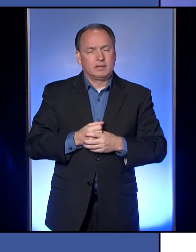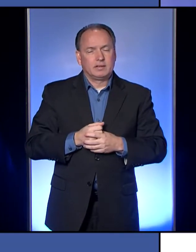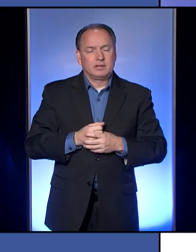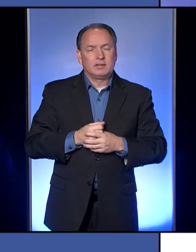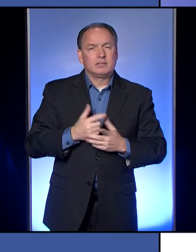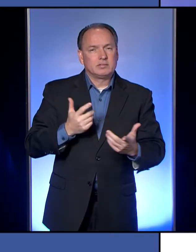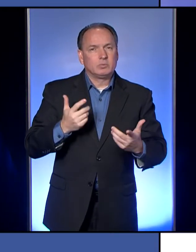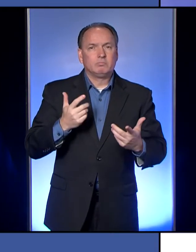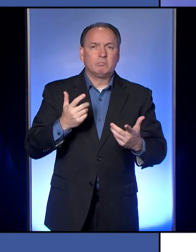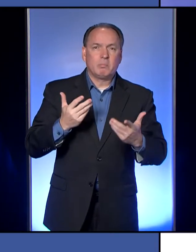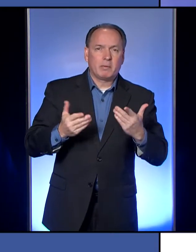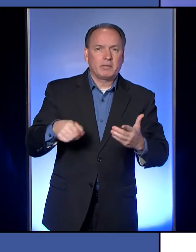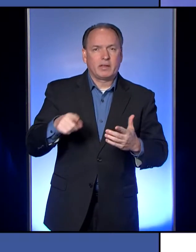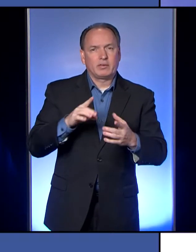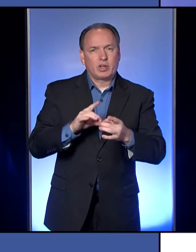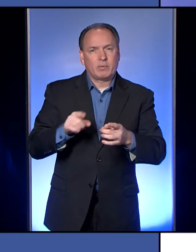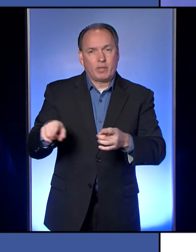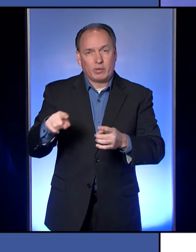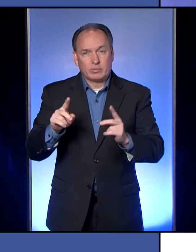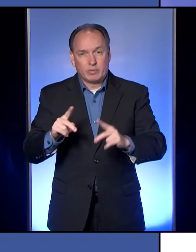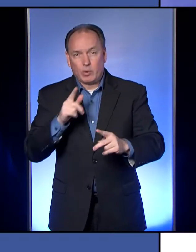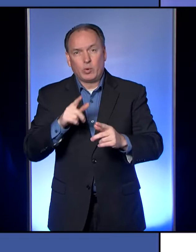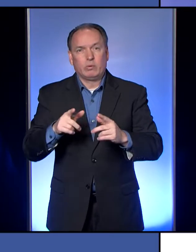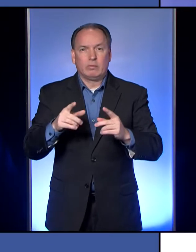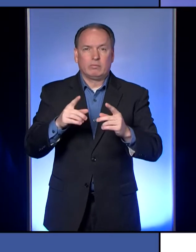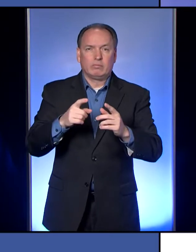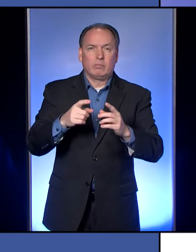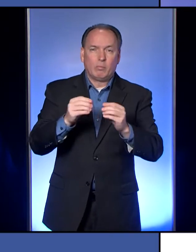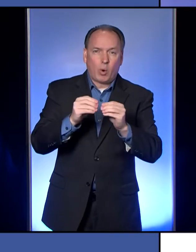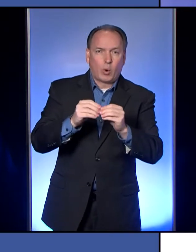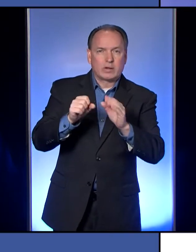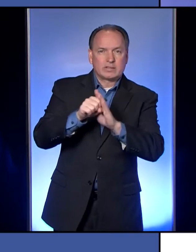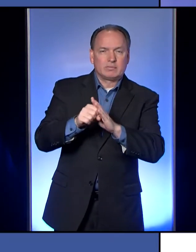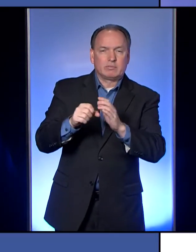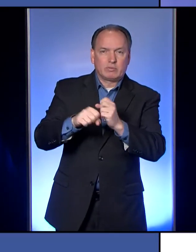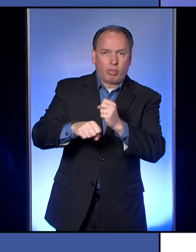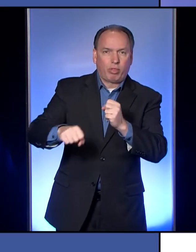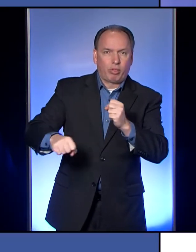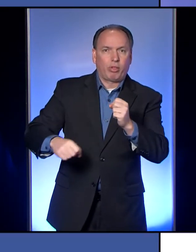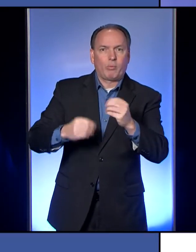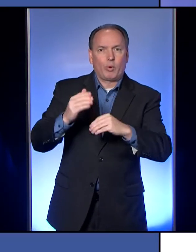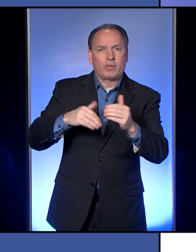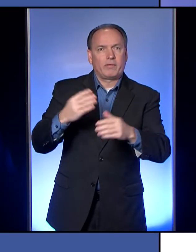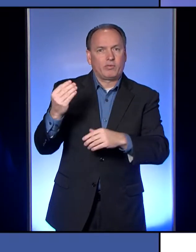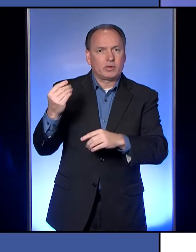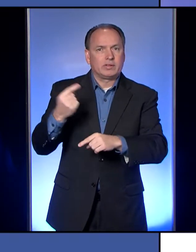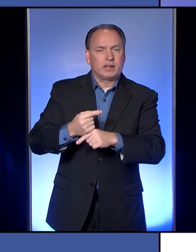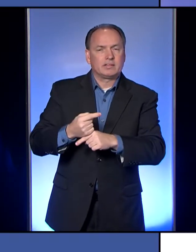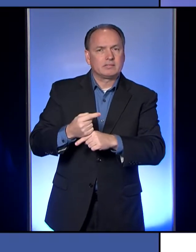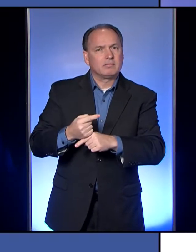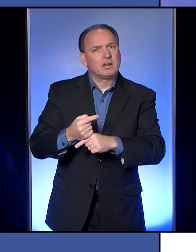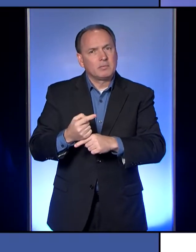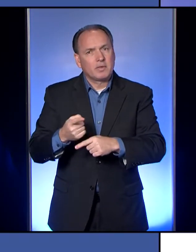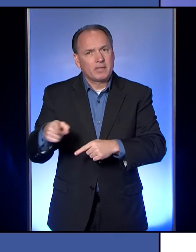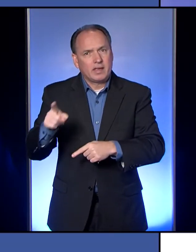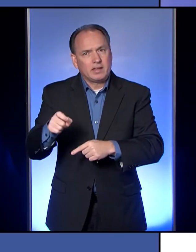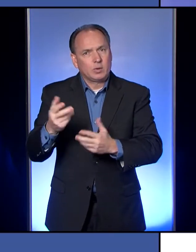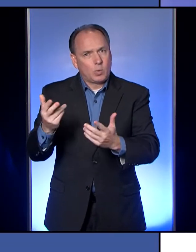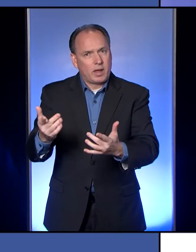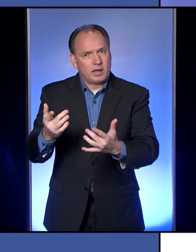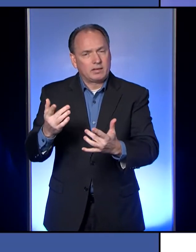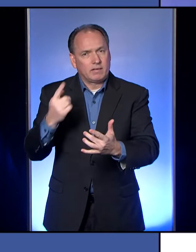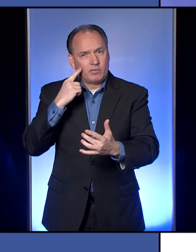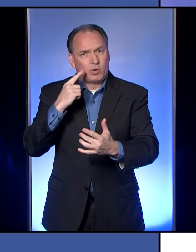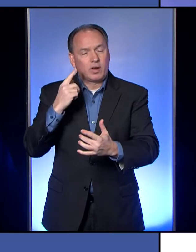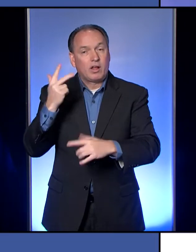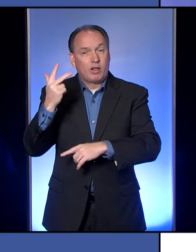maybe they're speaking of some of those people, and maybe they have gone longer than 14 days with symptoms. So they need to wait until they are